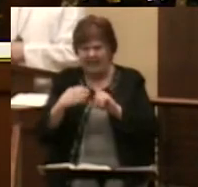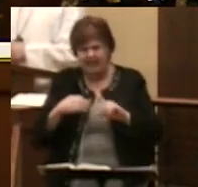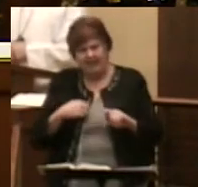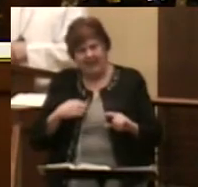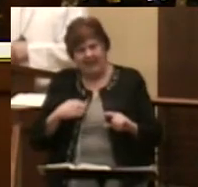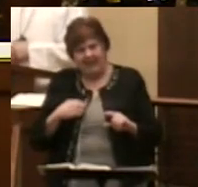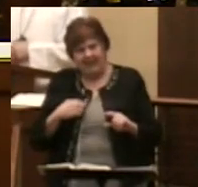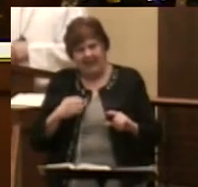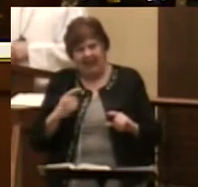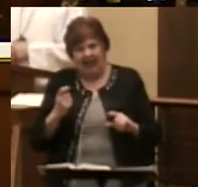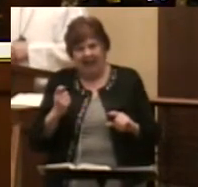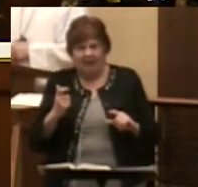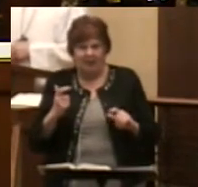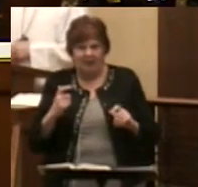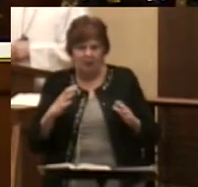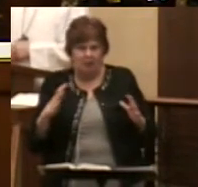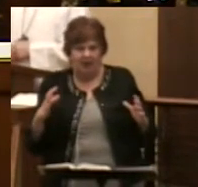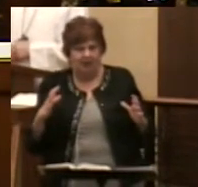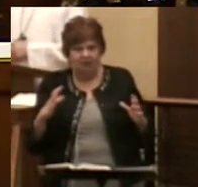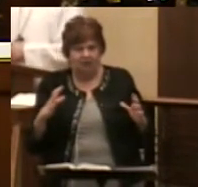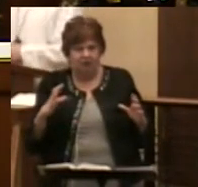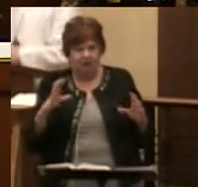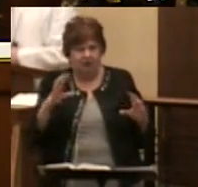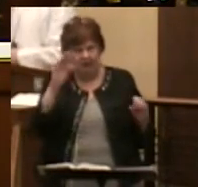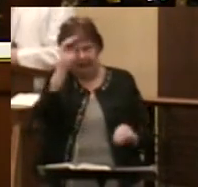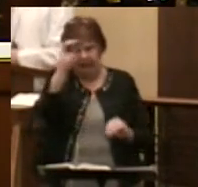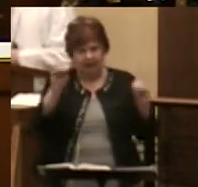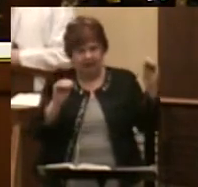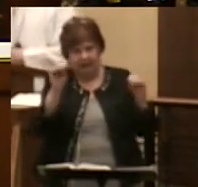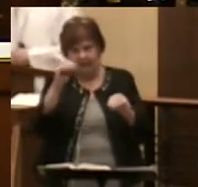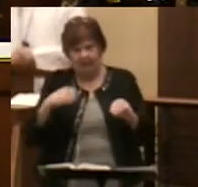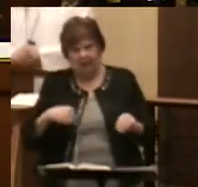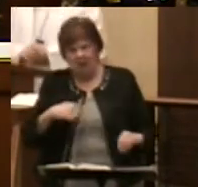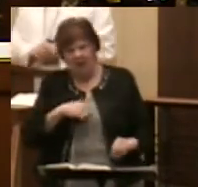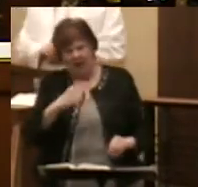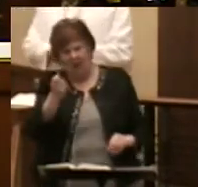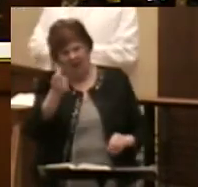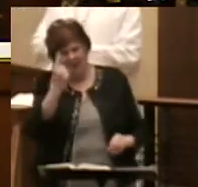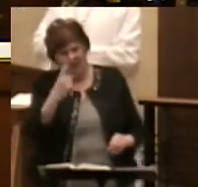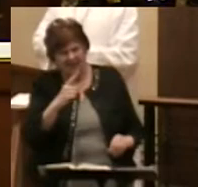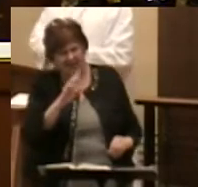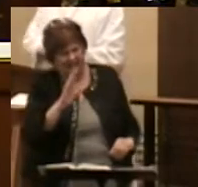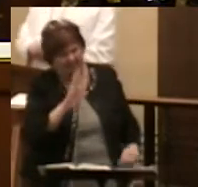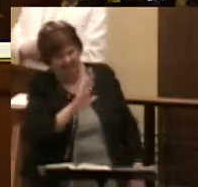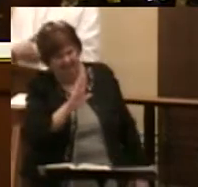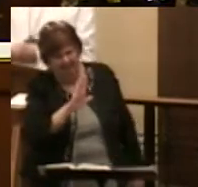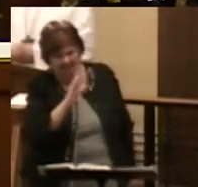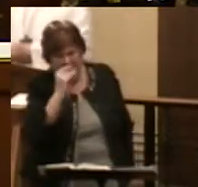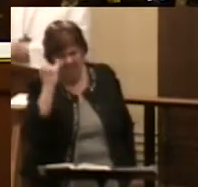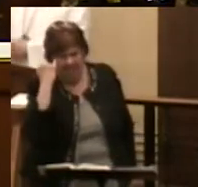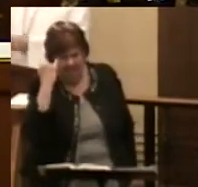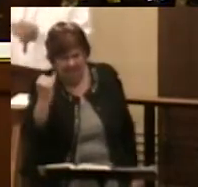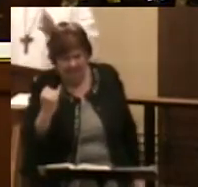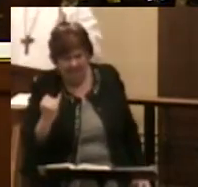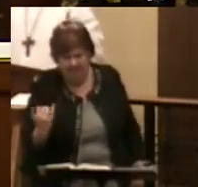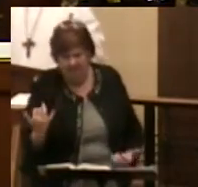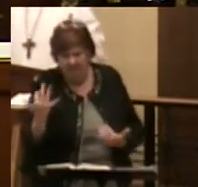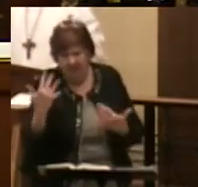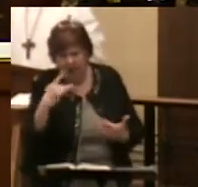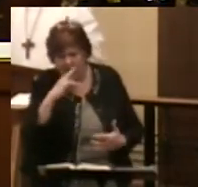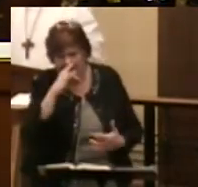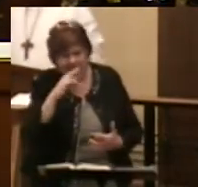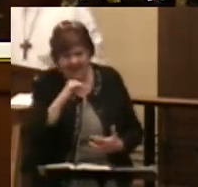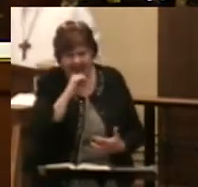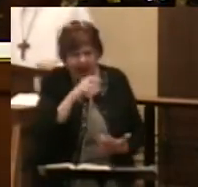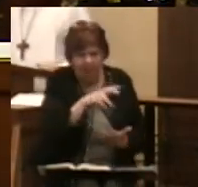little maybe too graphic. We don't understand, some of them said. Fire and kids don't mix,